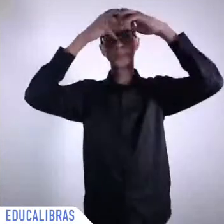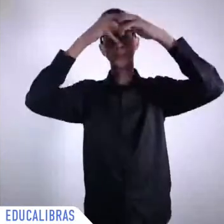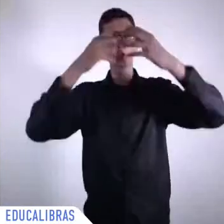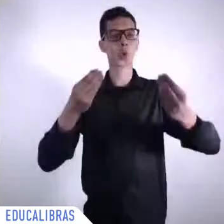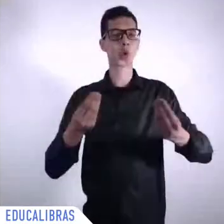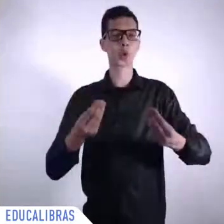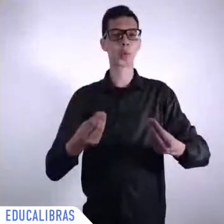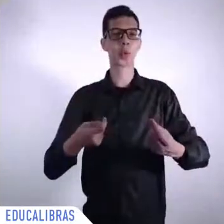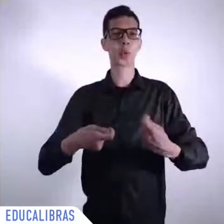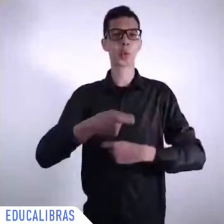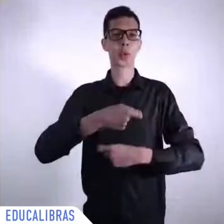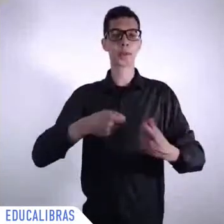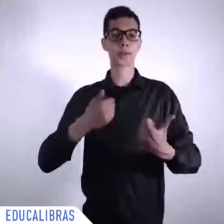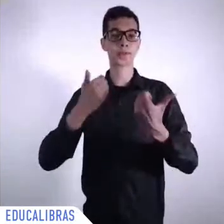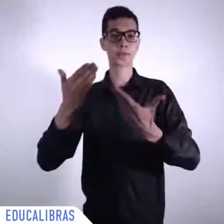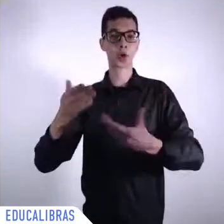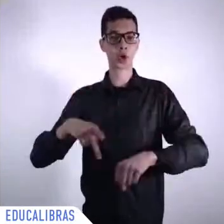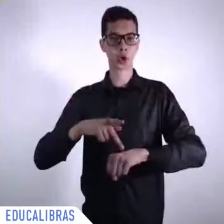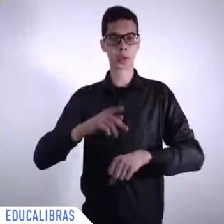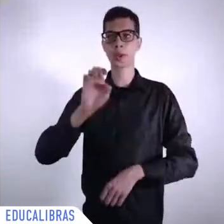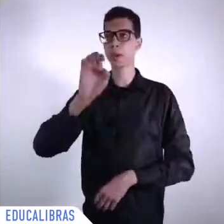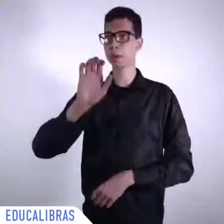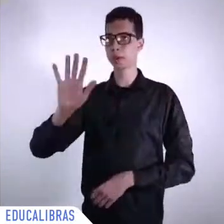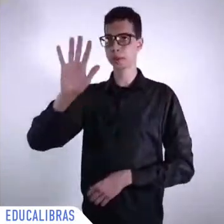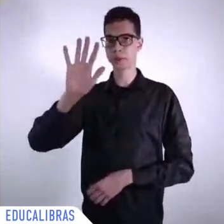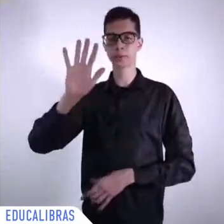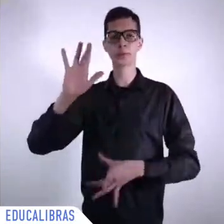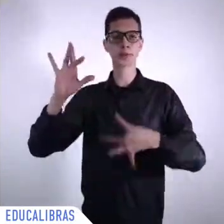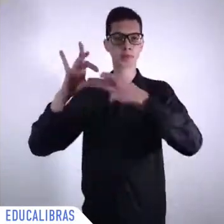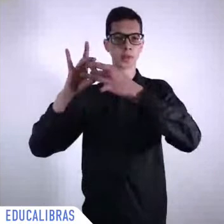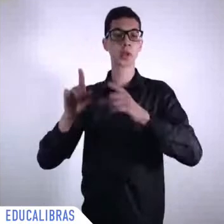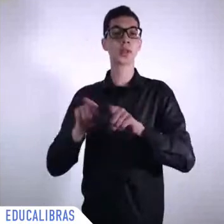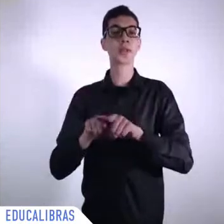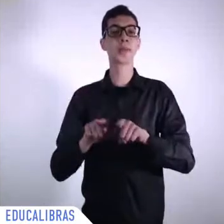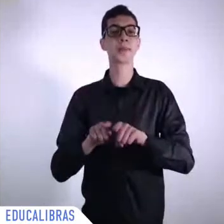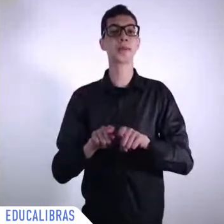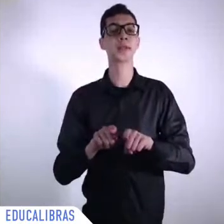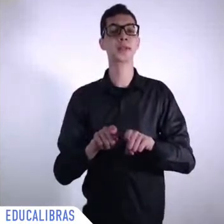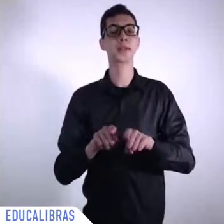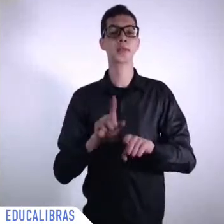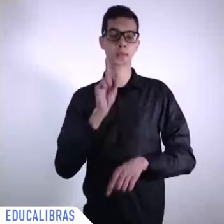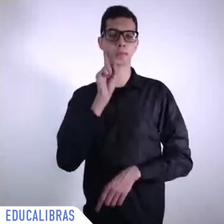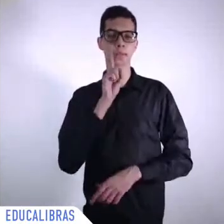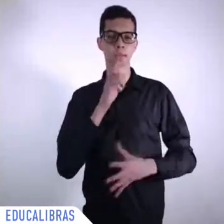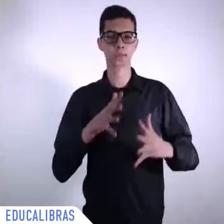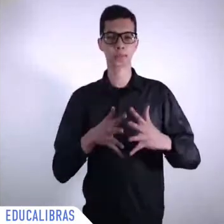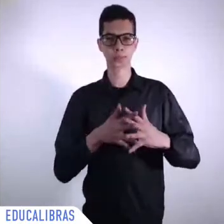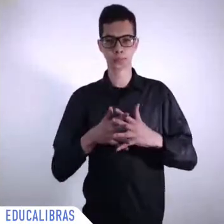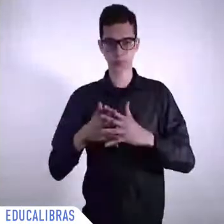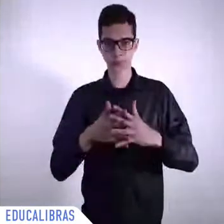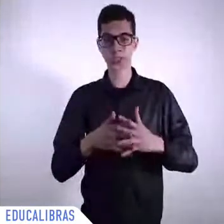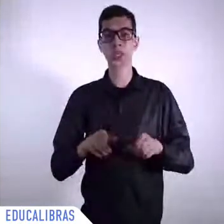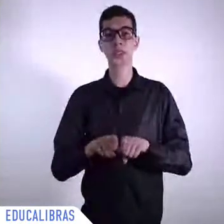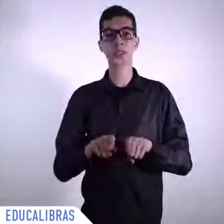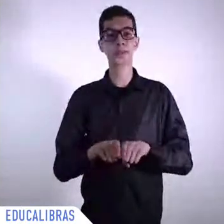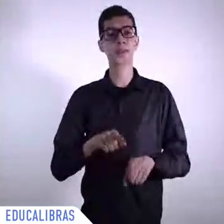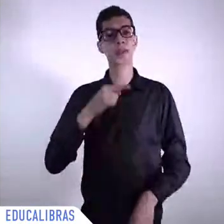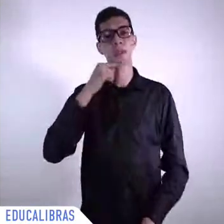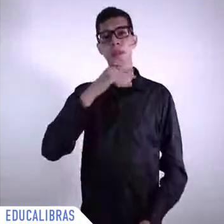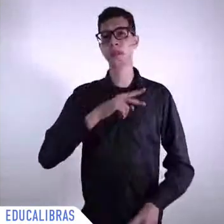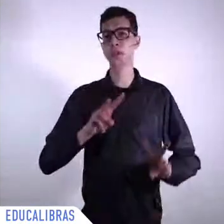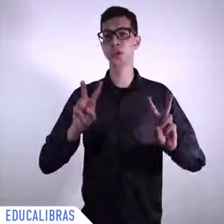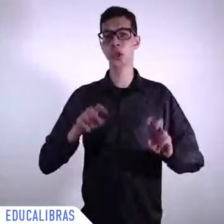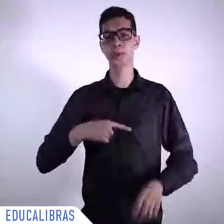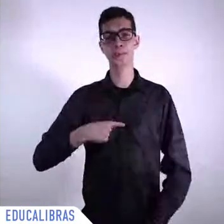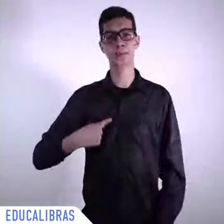negotiators before China rose the way it rose but anyway that was it so it's very difficult to think Brazil is the country that has the